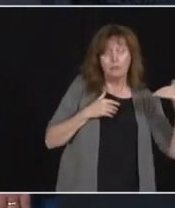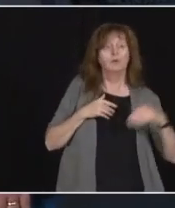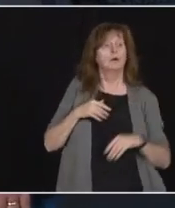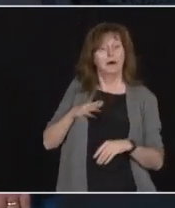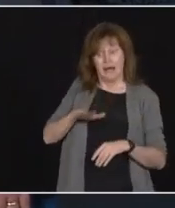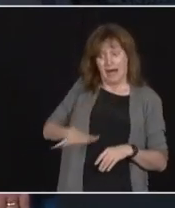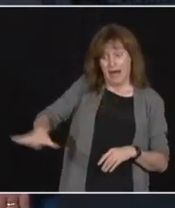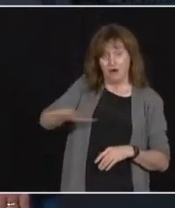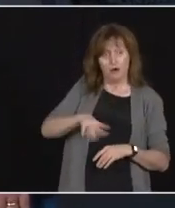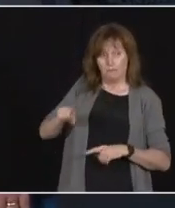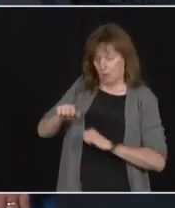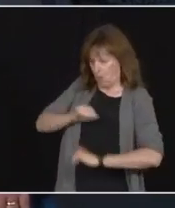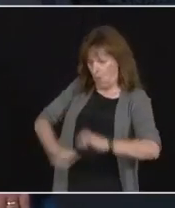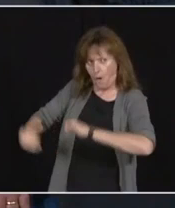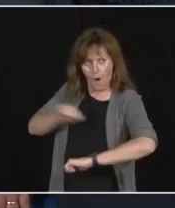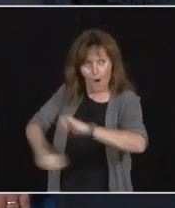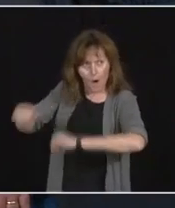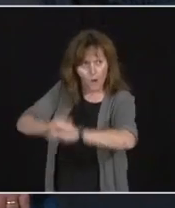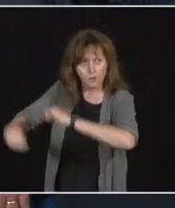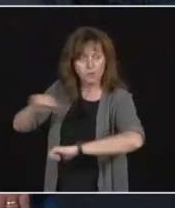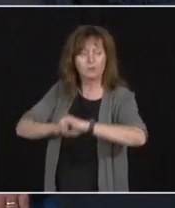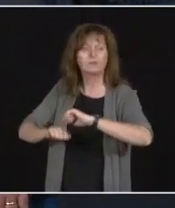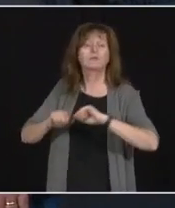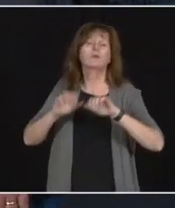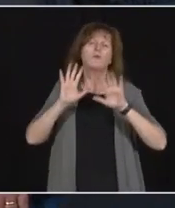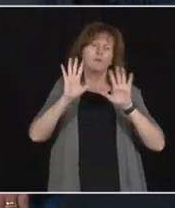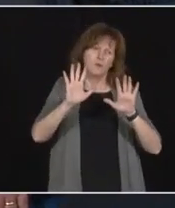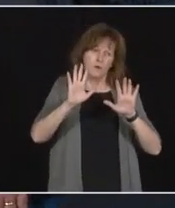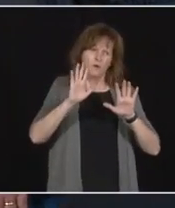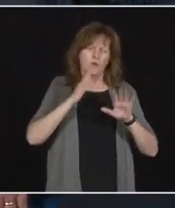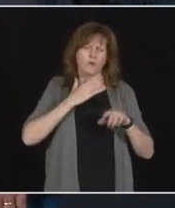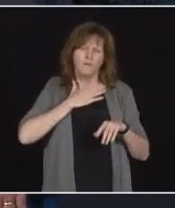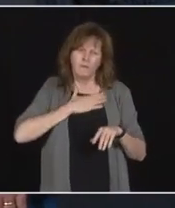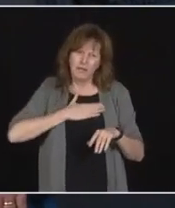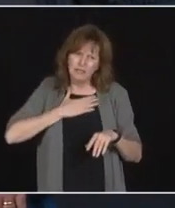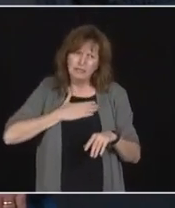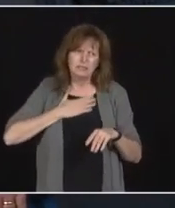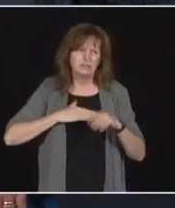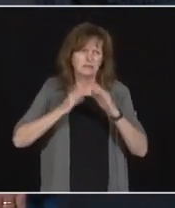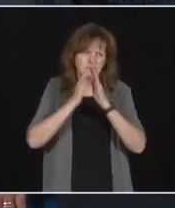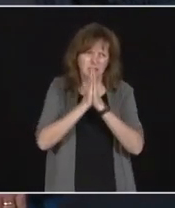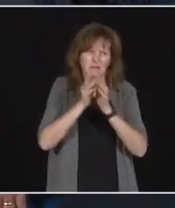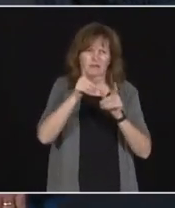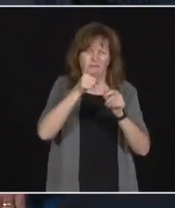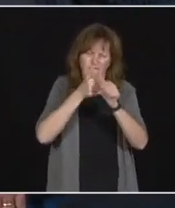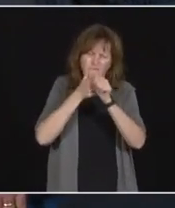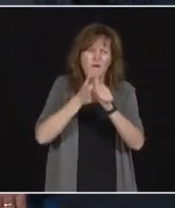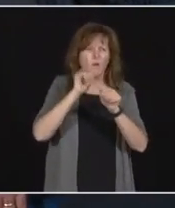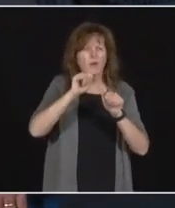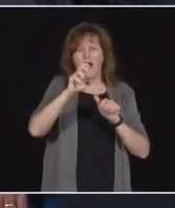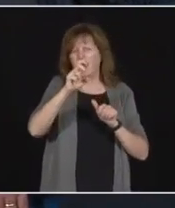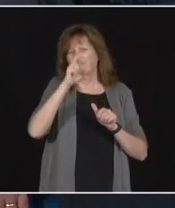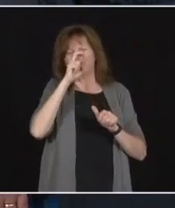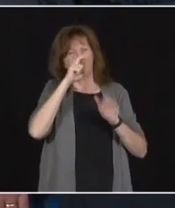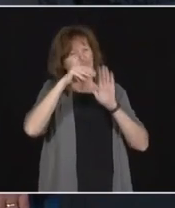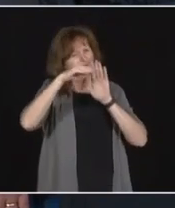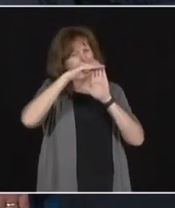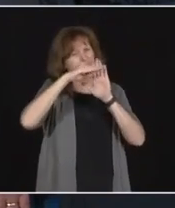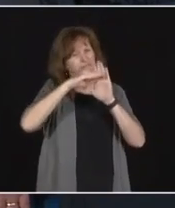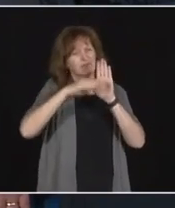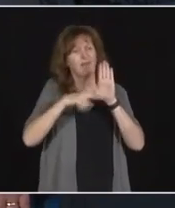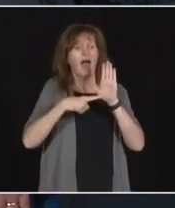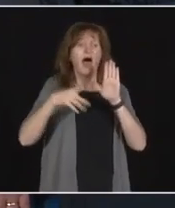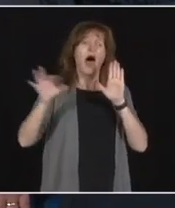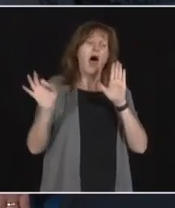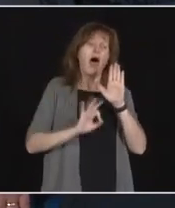ask all visitors to please, please take these guidelines seriously and listen to all the staff on